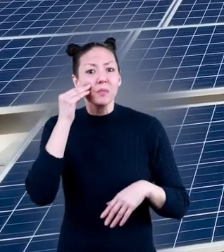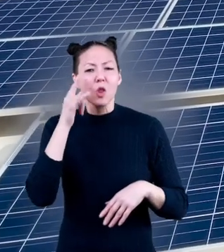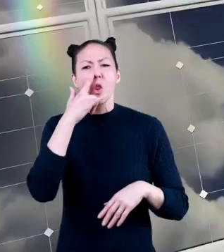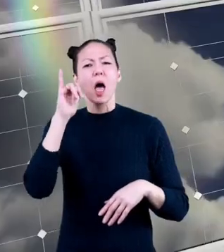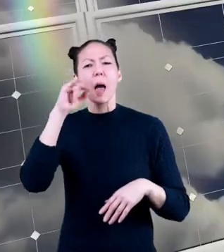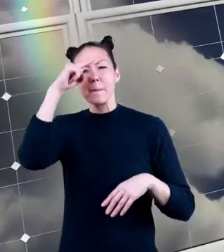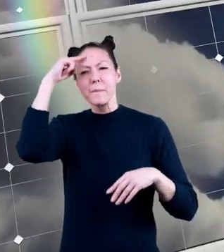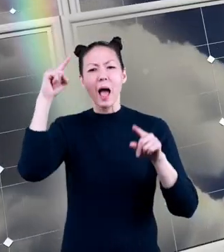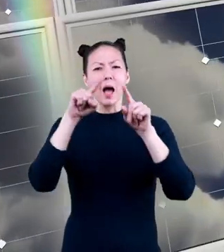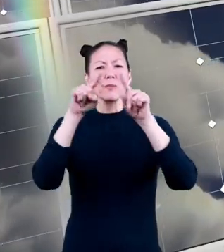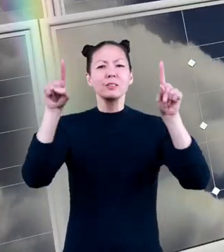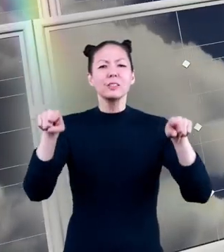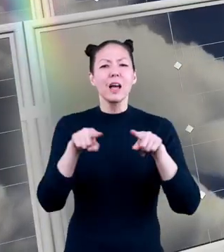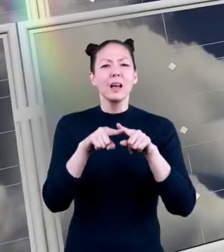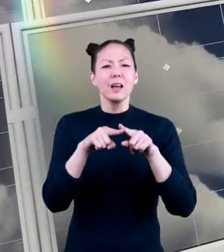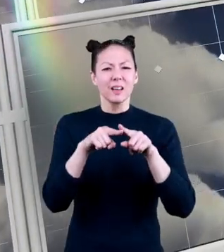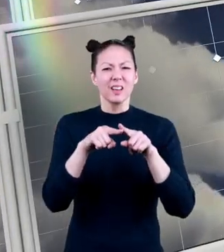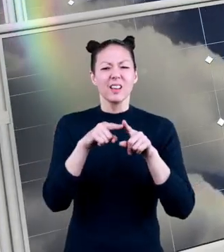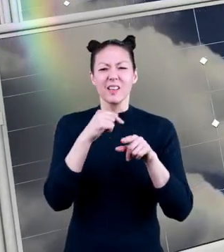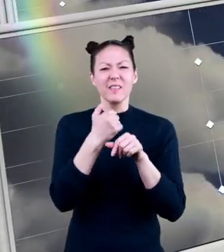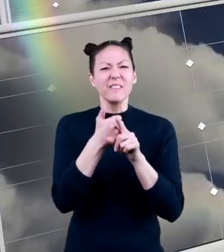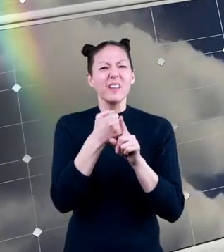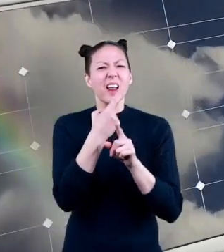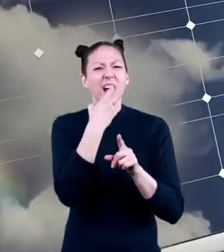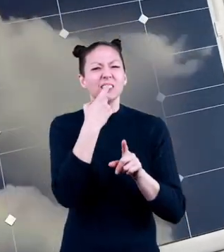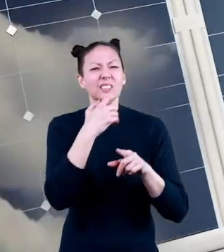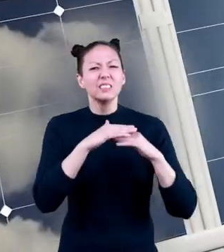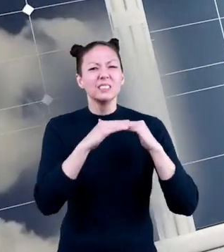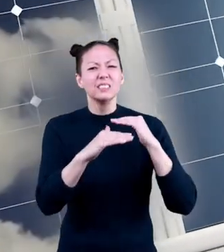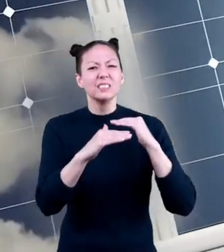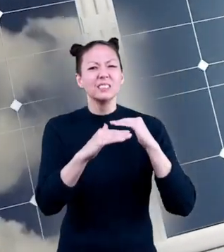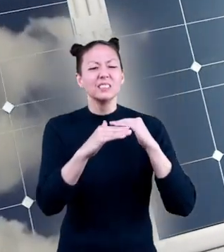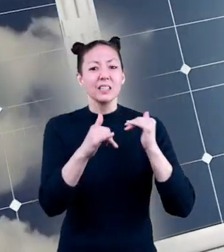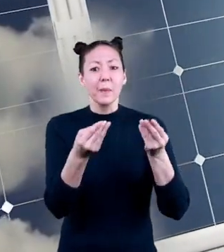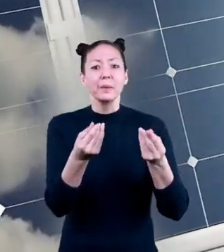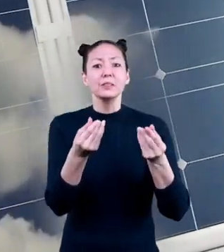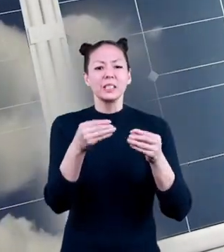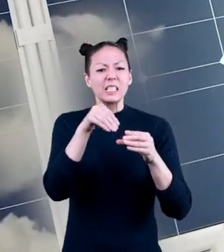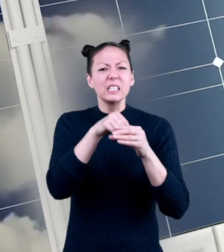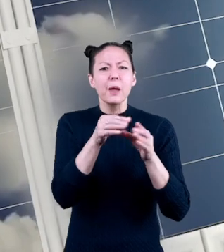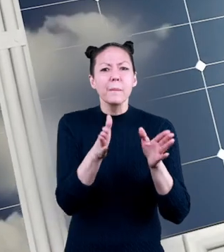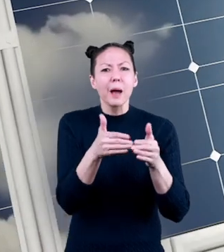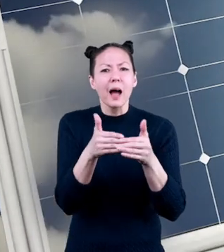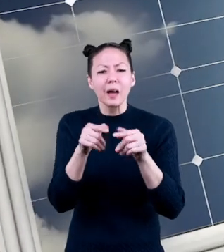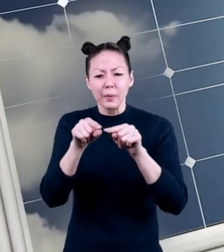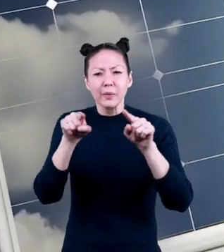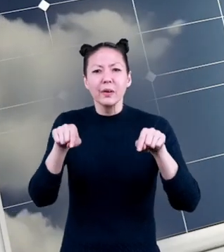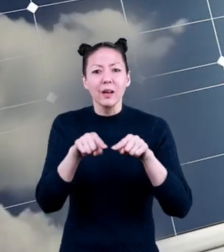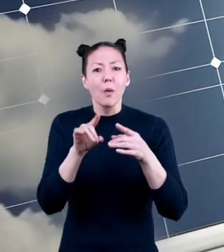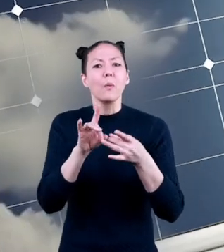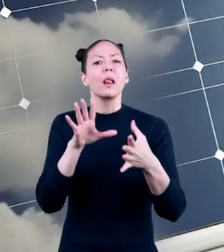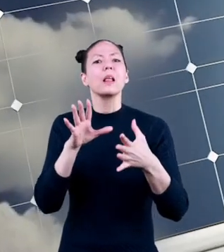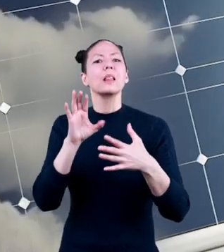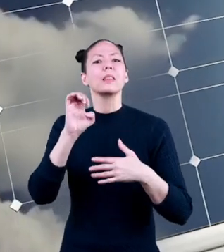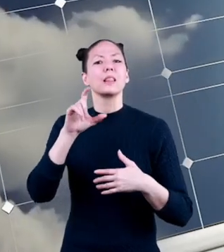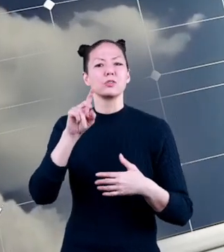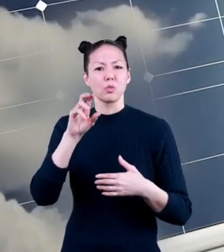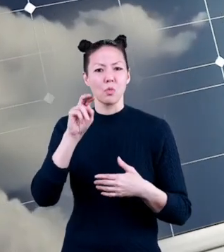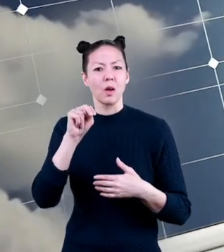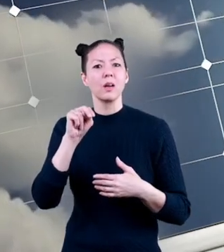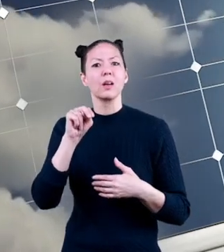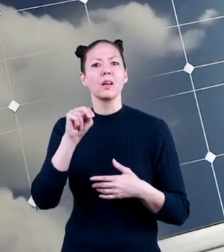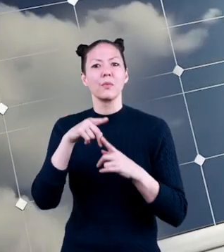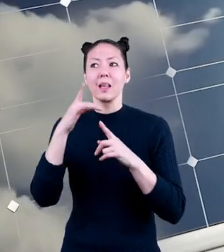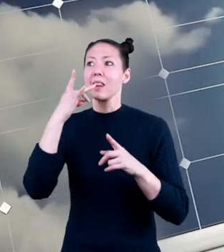like black rectangles made of glass. The materials inside the boxes release electrons when light shines on them,